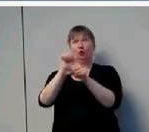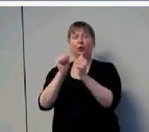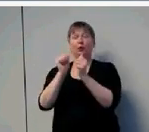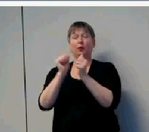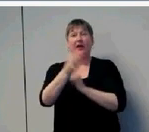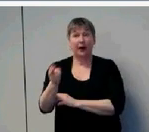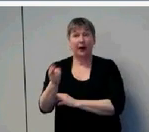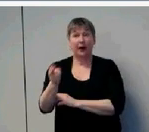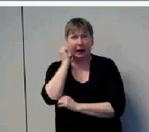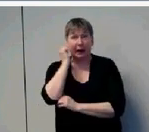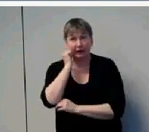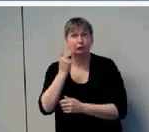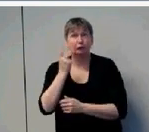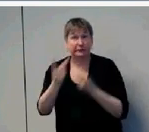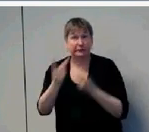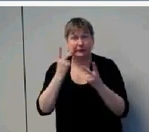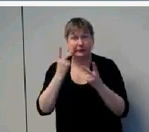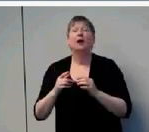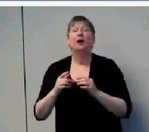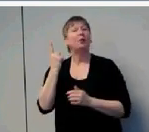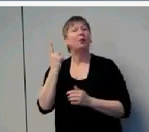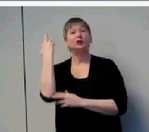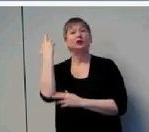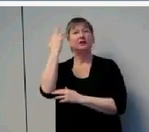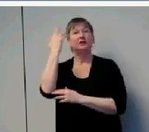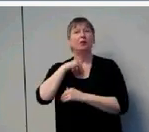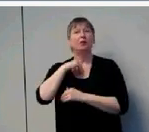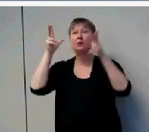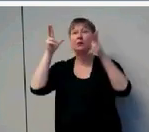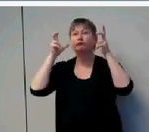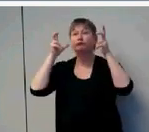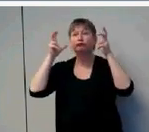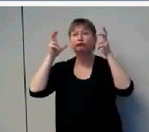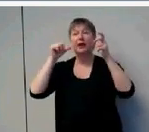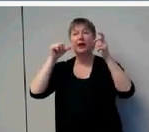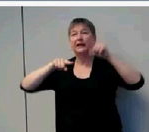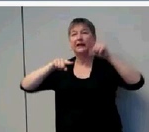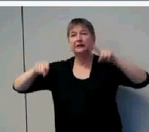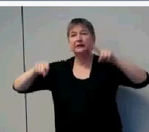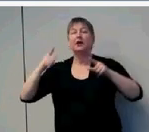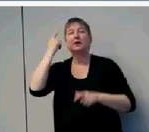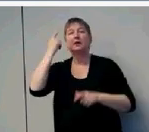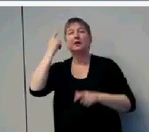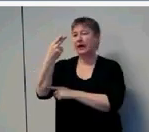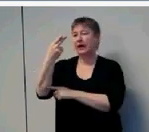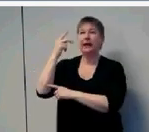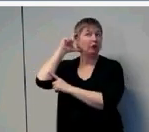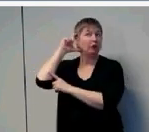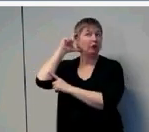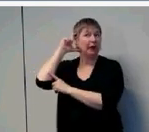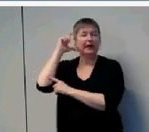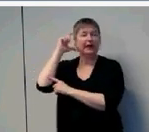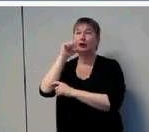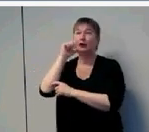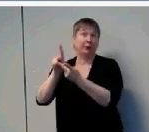out. First of all, hearing aids, as we know, are imperfect. They have some limitations. For example,